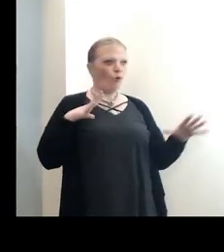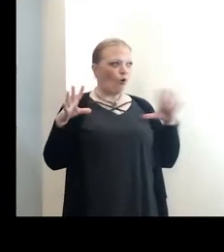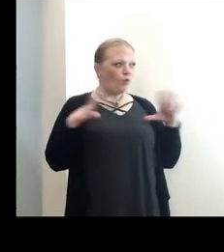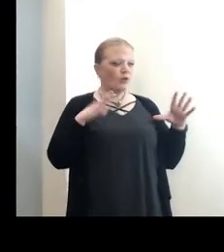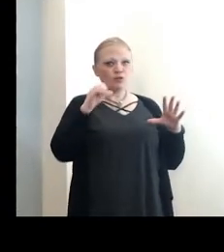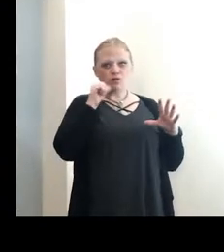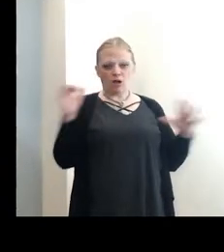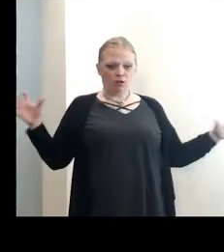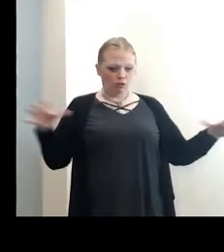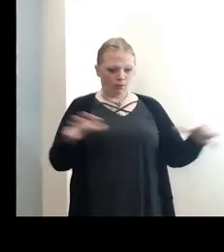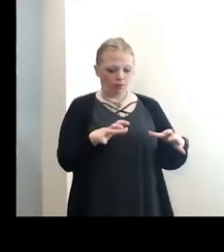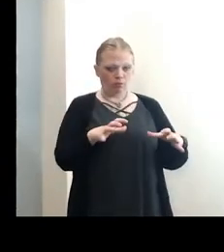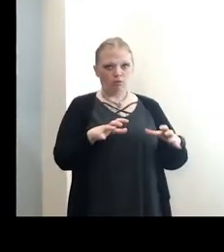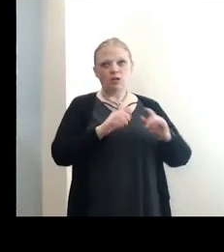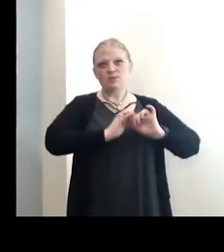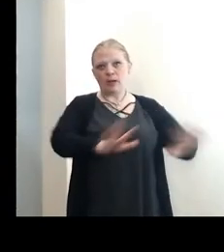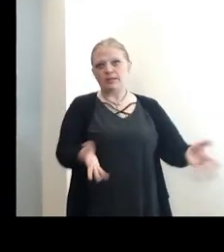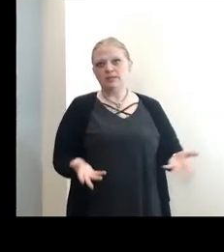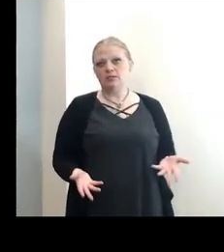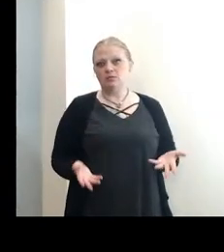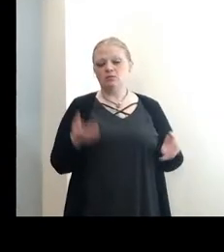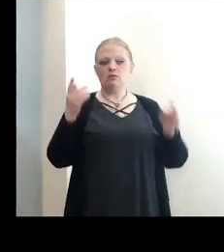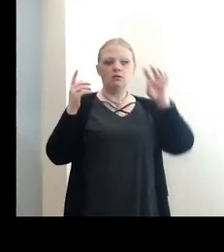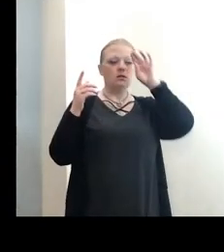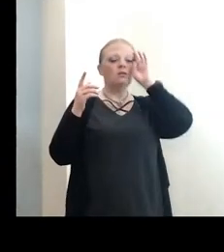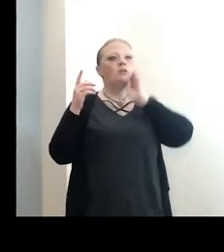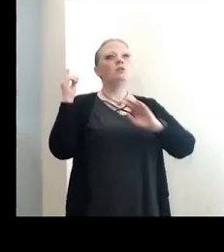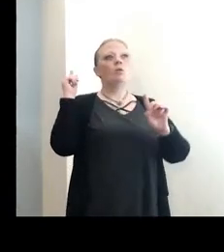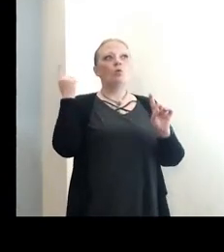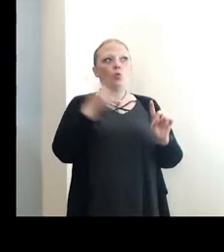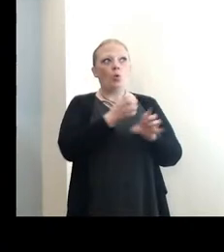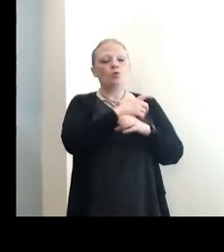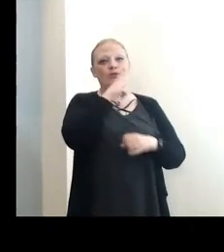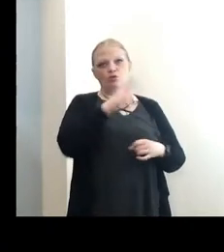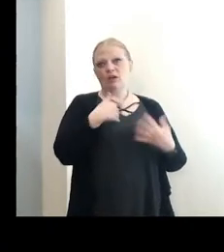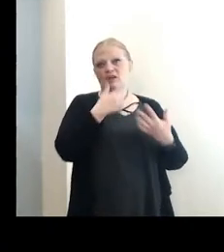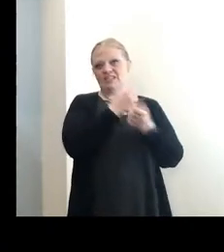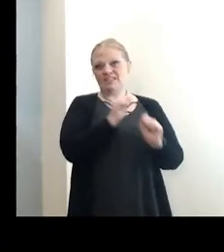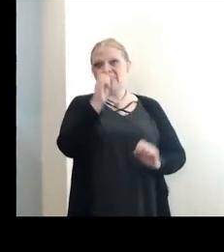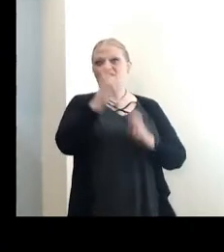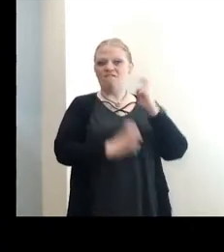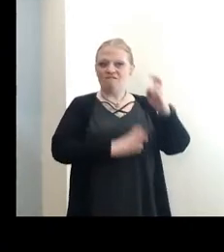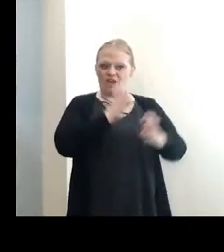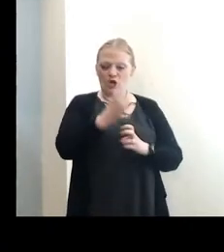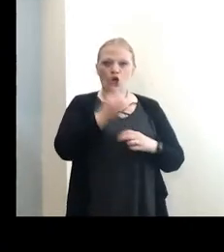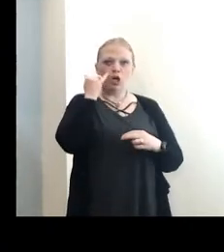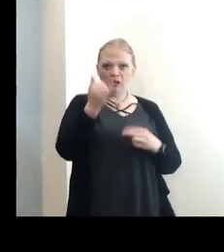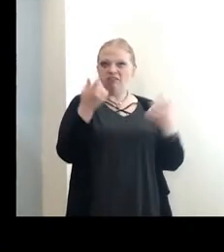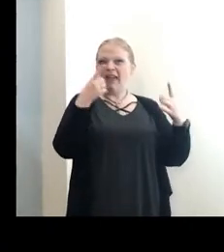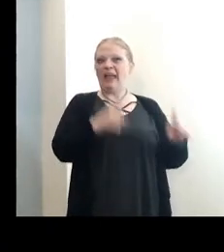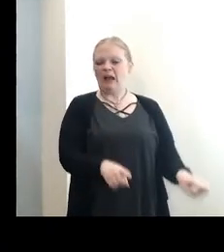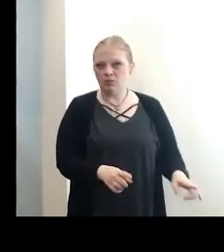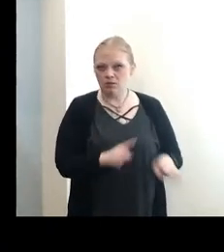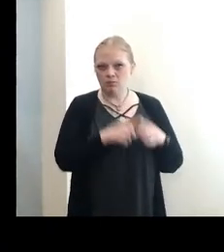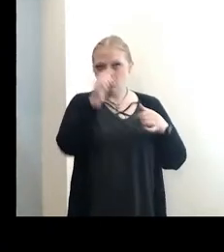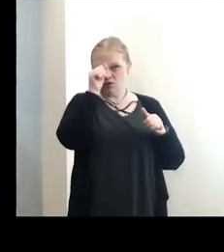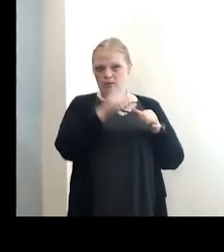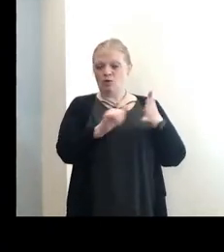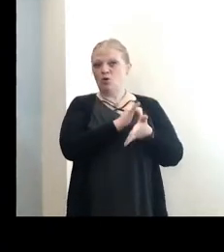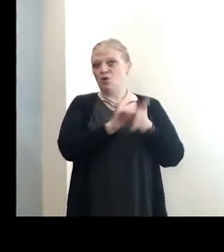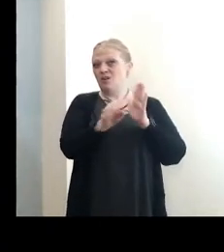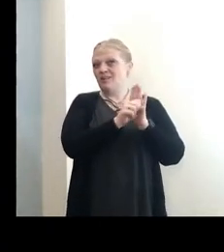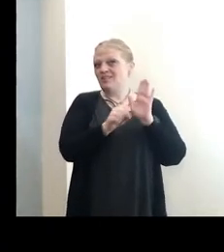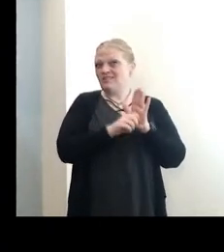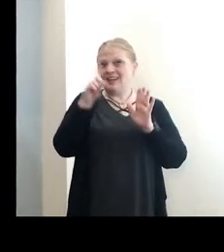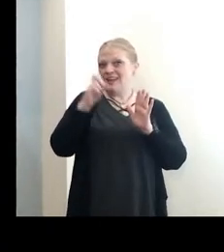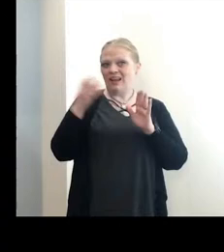not, you end up getting transmission. So our goal is to ensure that we have a safe fair if it's to go forward. But remember, New York State has to issue the